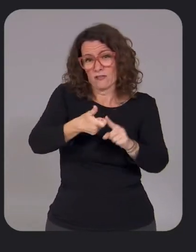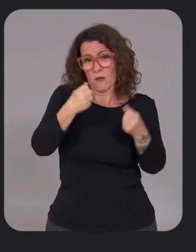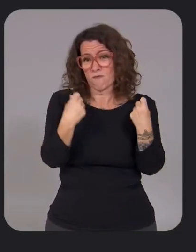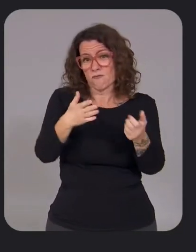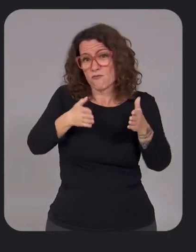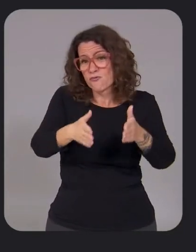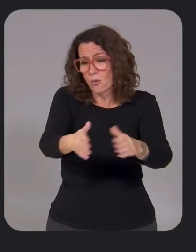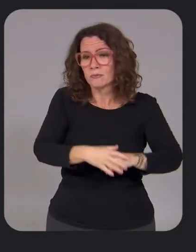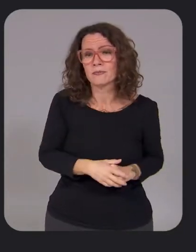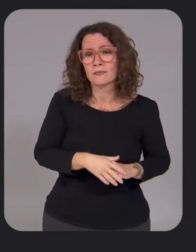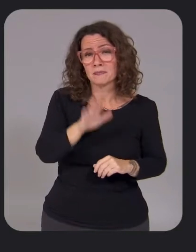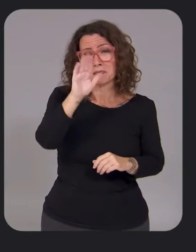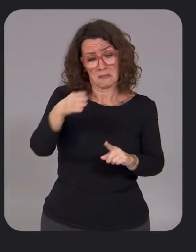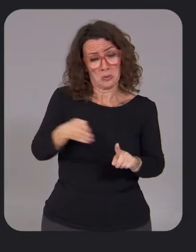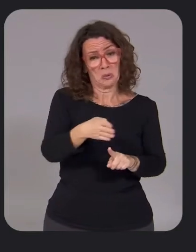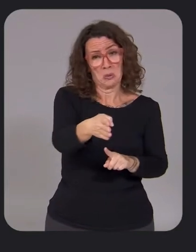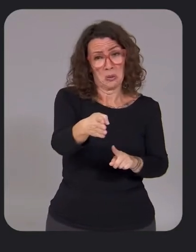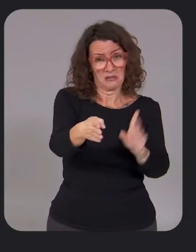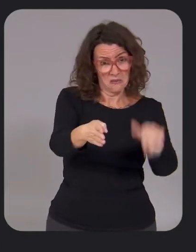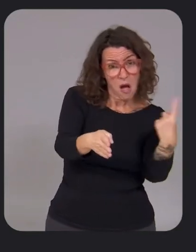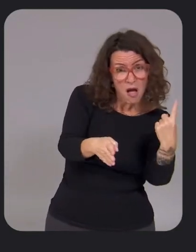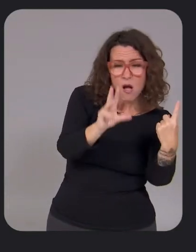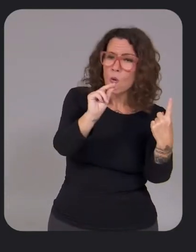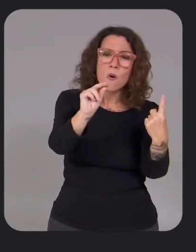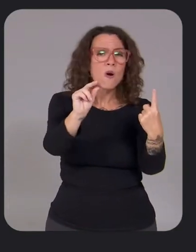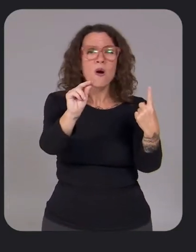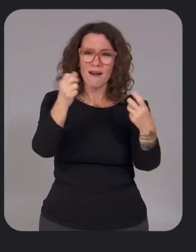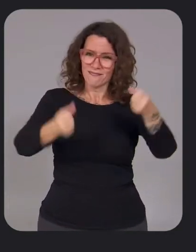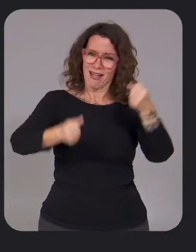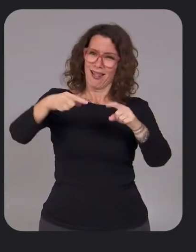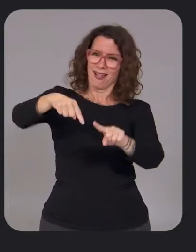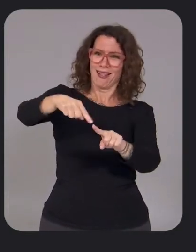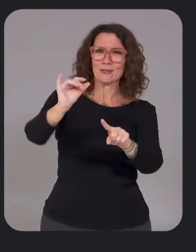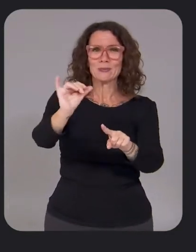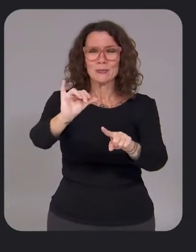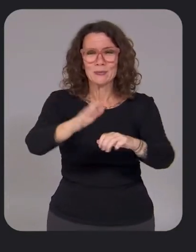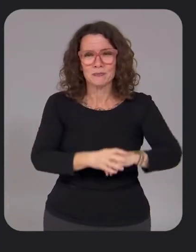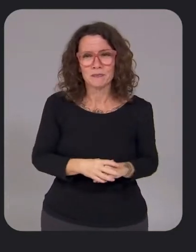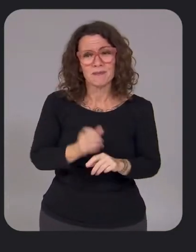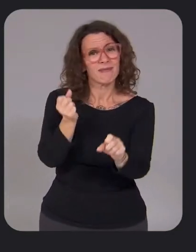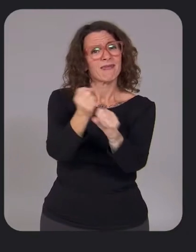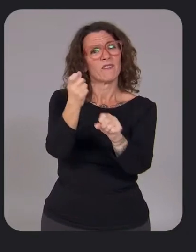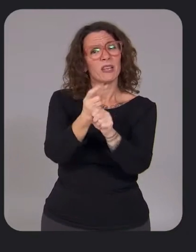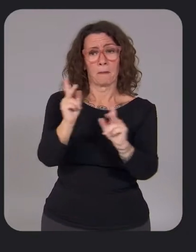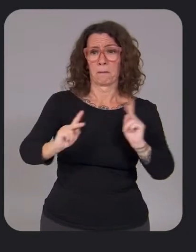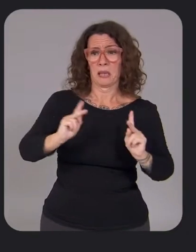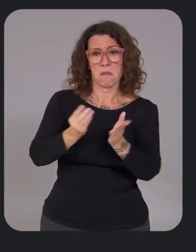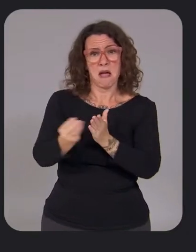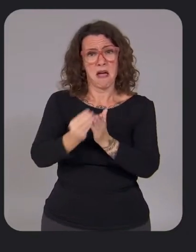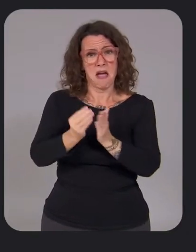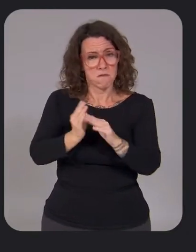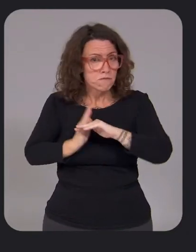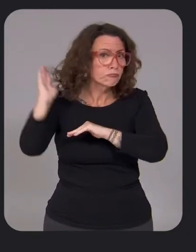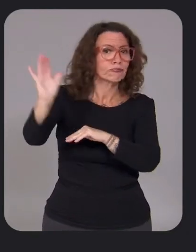it's not just the route you take. The vehicle itself makes a big difference too. Every year people buy more than 70 million